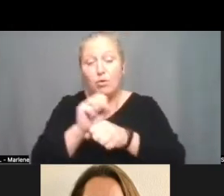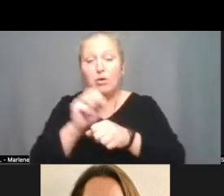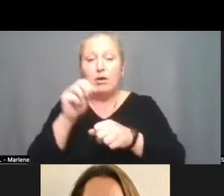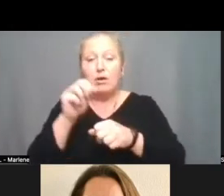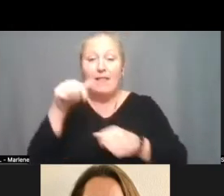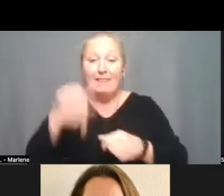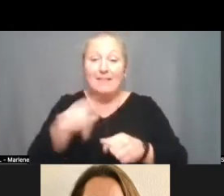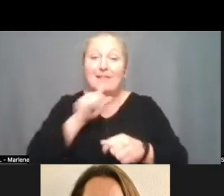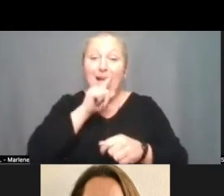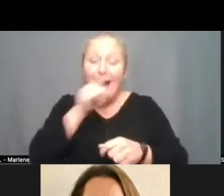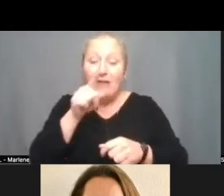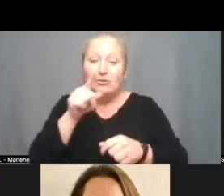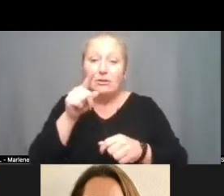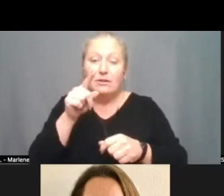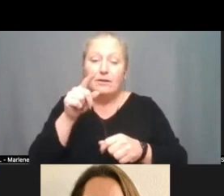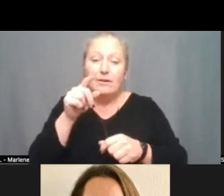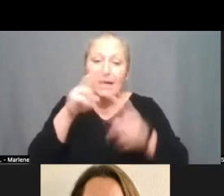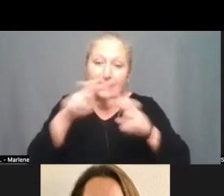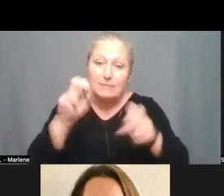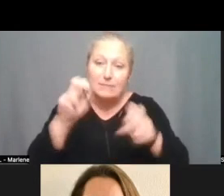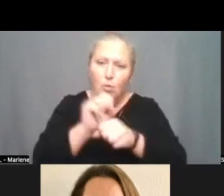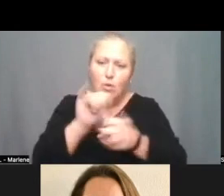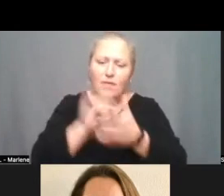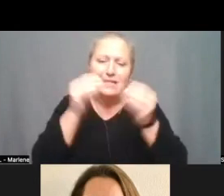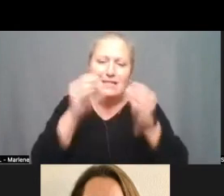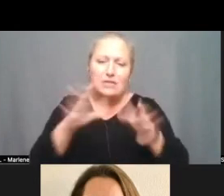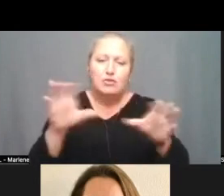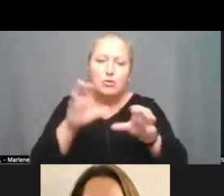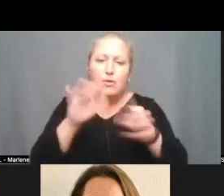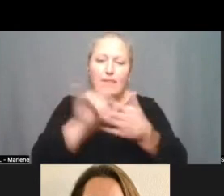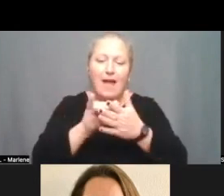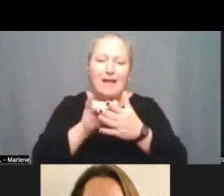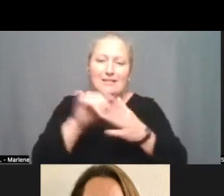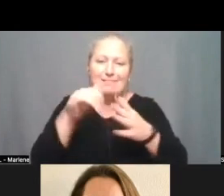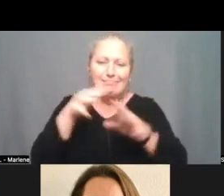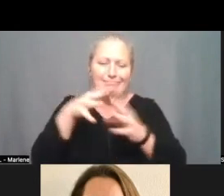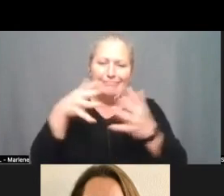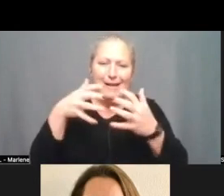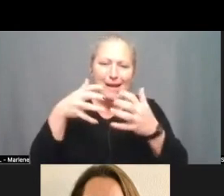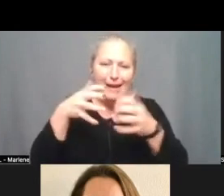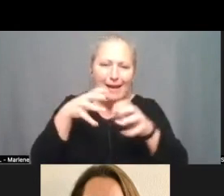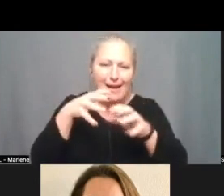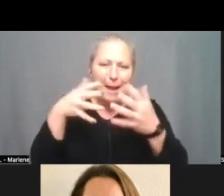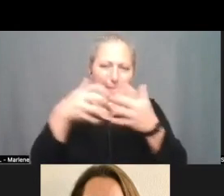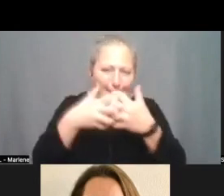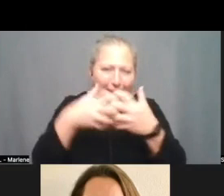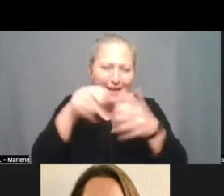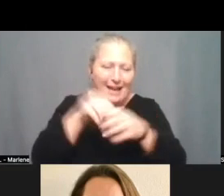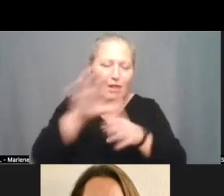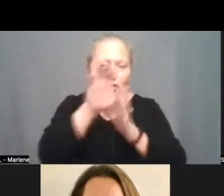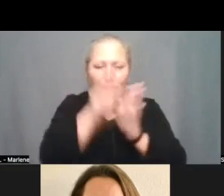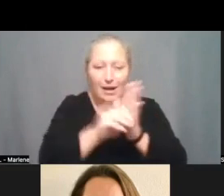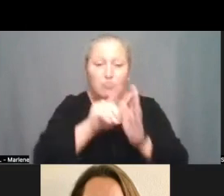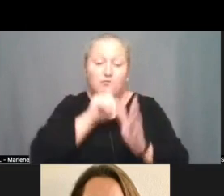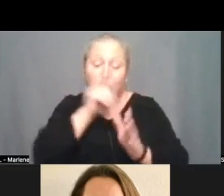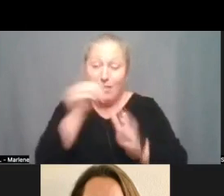formative assessment work that the teachers are doing that's embedded in their curriculum so they actually are oh they're they're really frankly ahead of